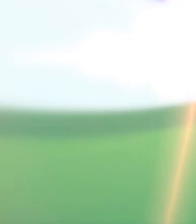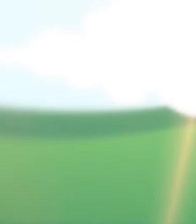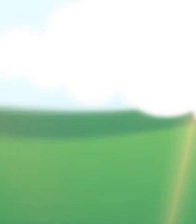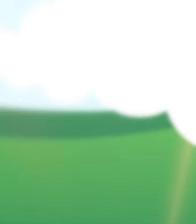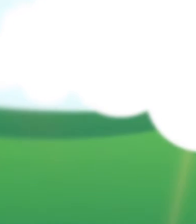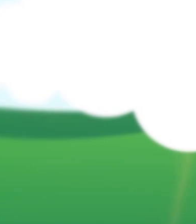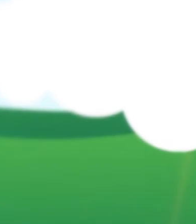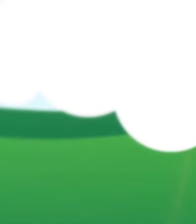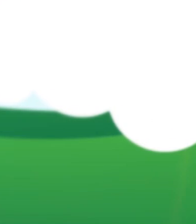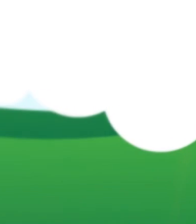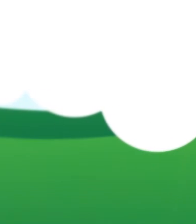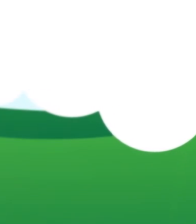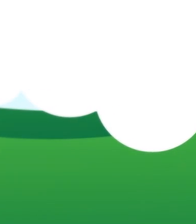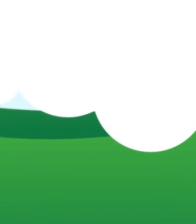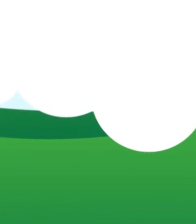The End